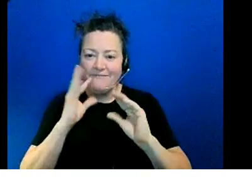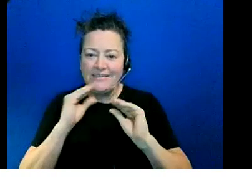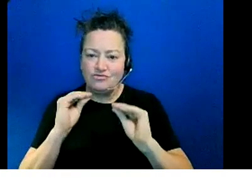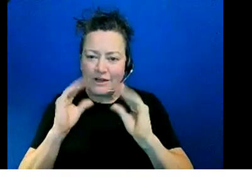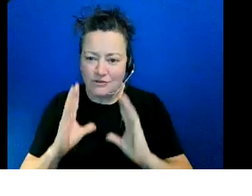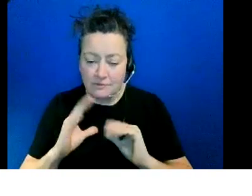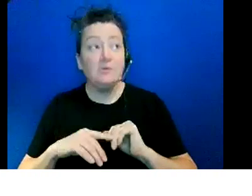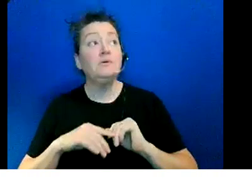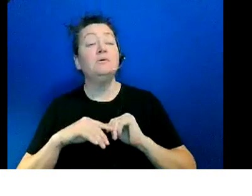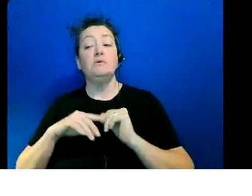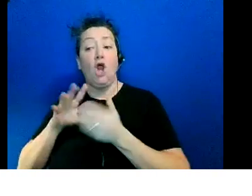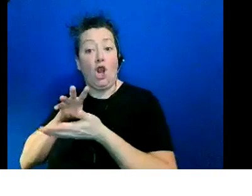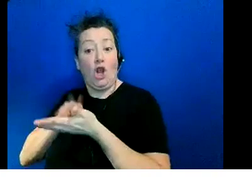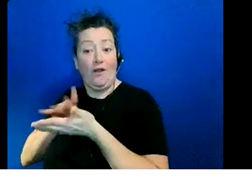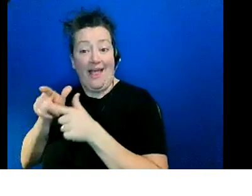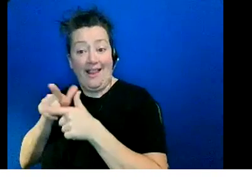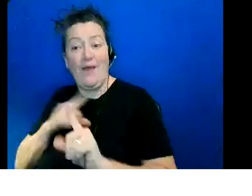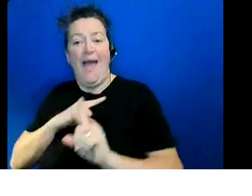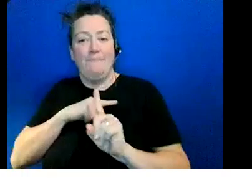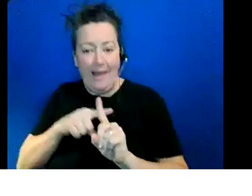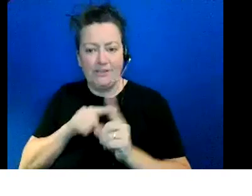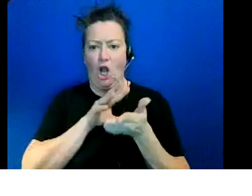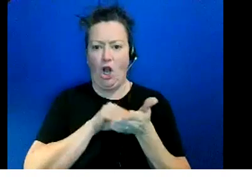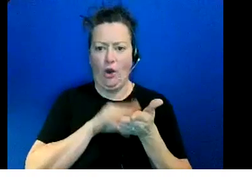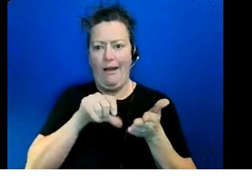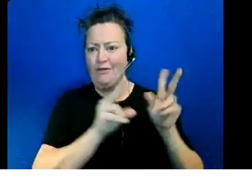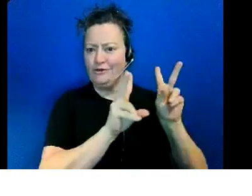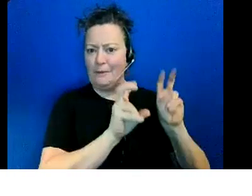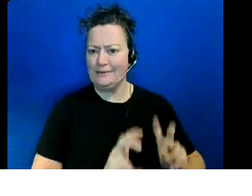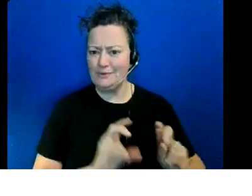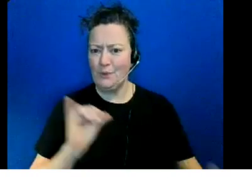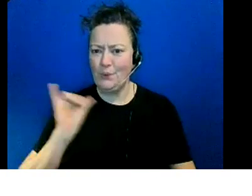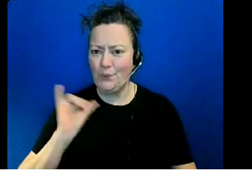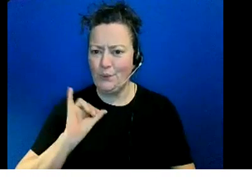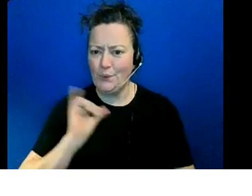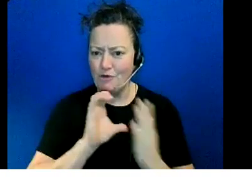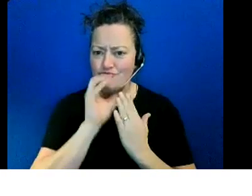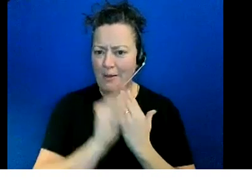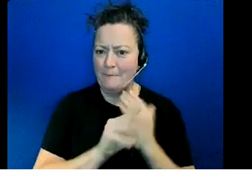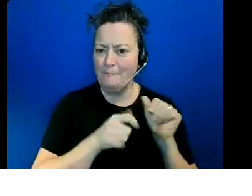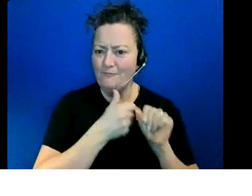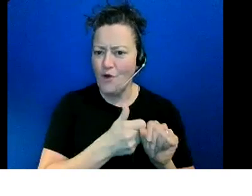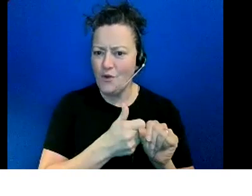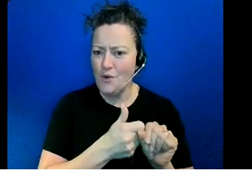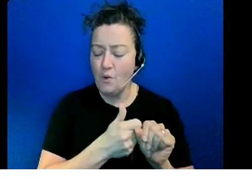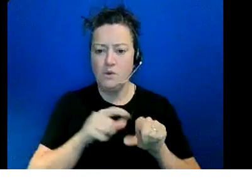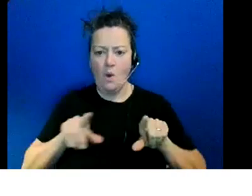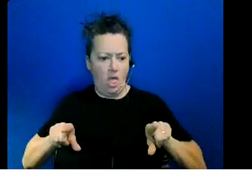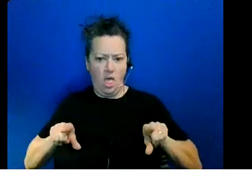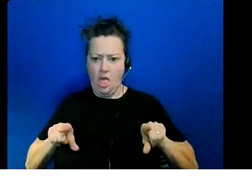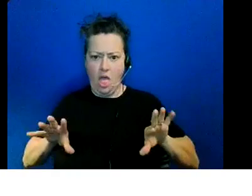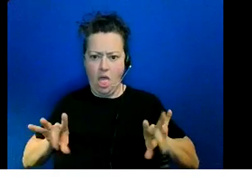literacy skills and at the same time they are learning the curriculum and they have to meet this sort of great